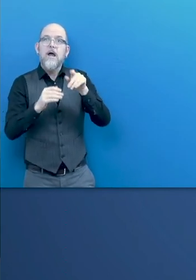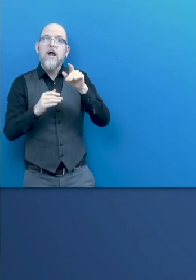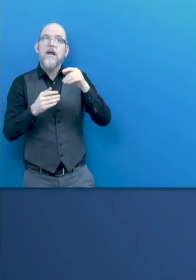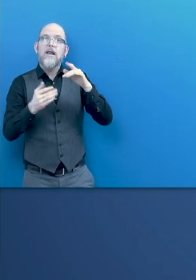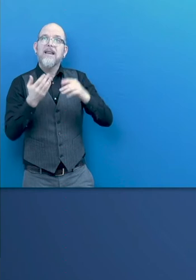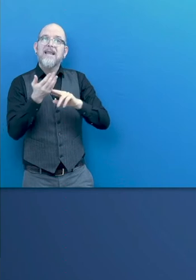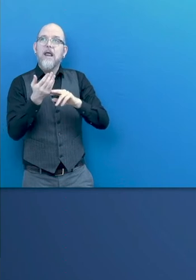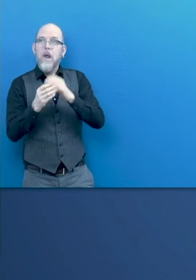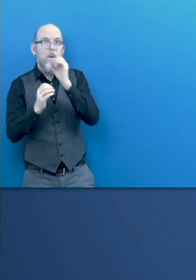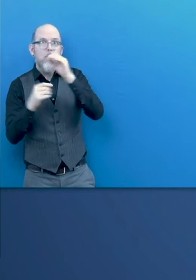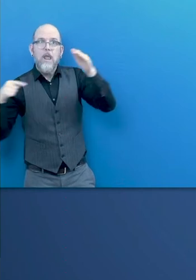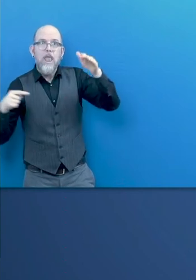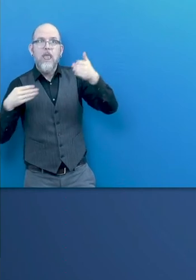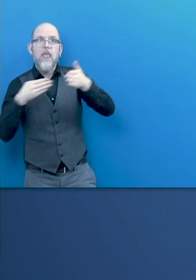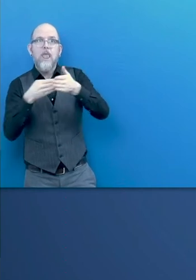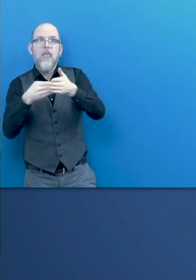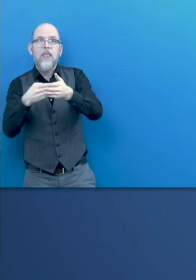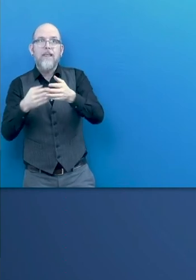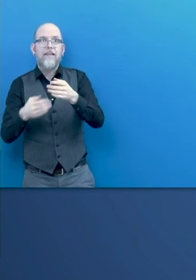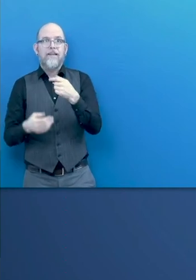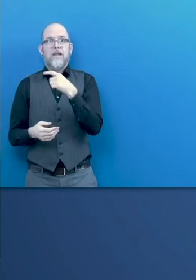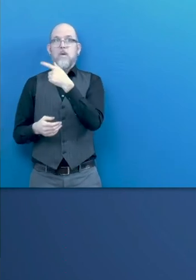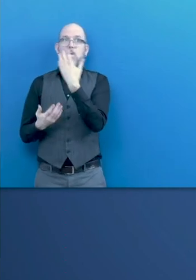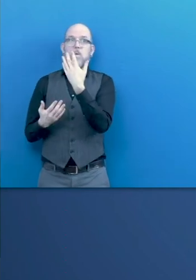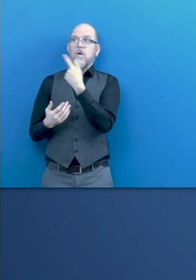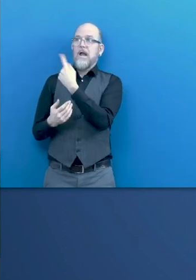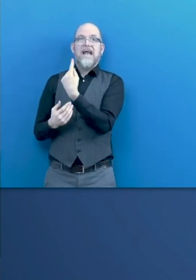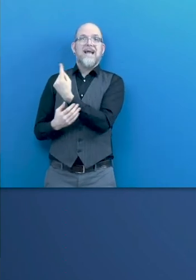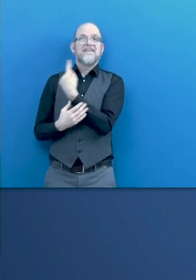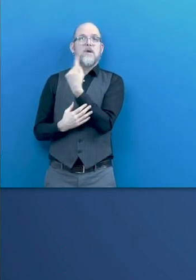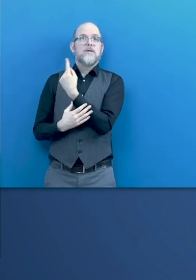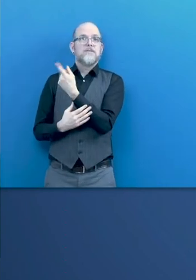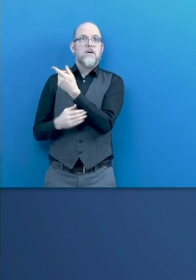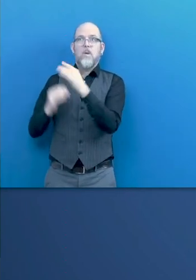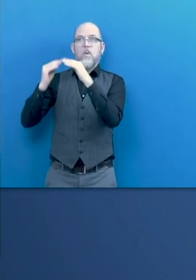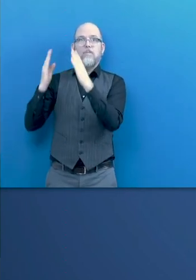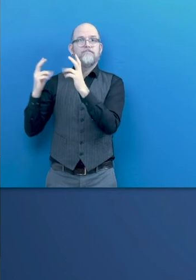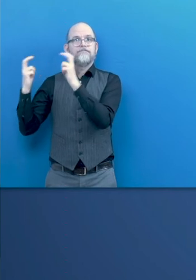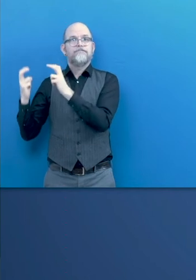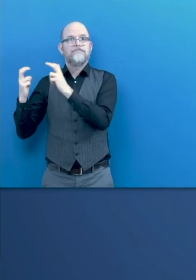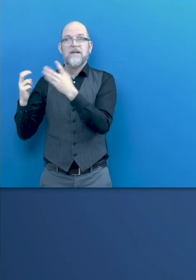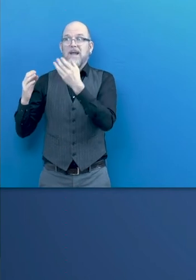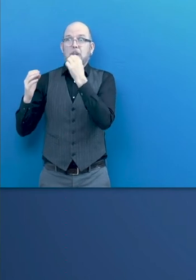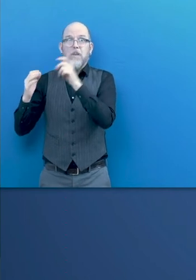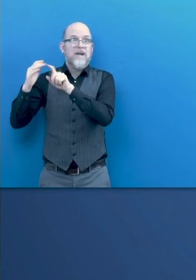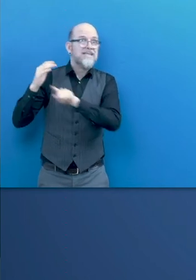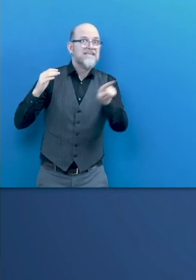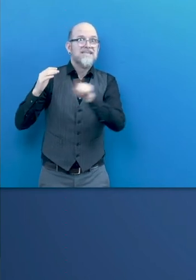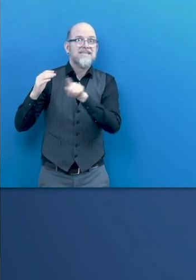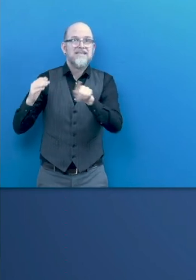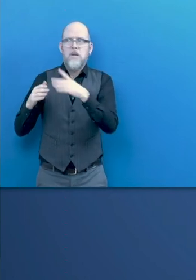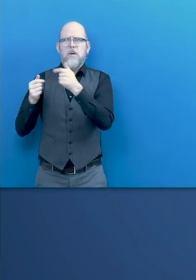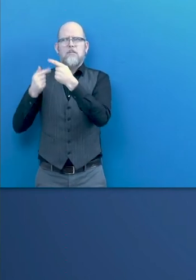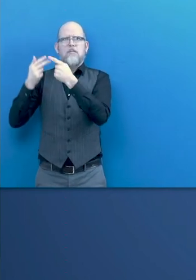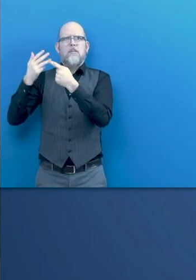and isolation that remote work may involve, as we have seen during the pandemic and the COVID-19.